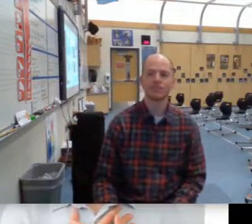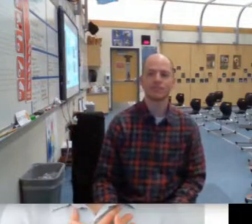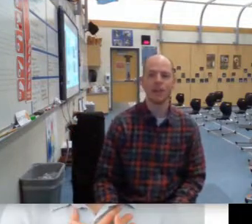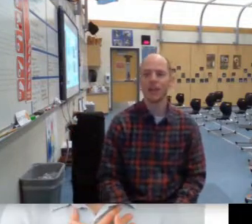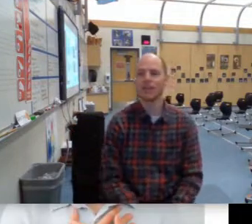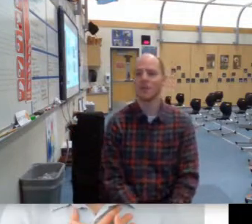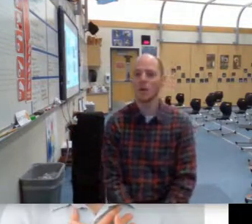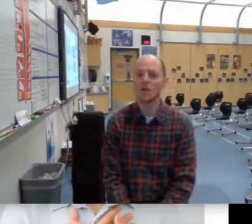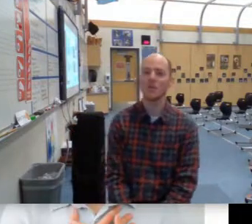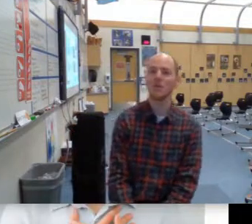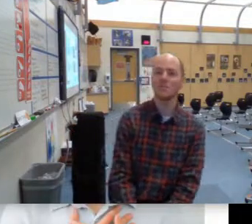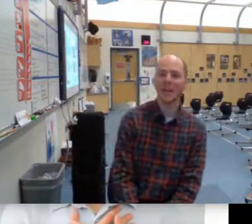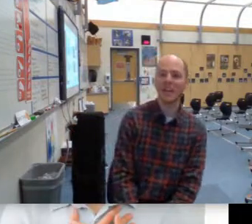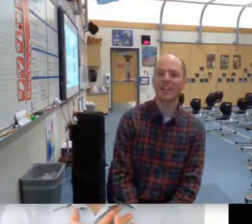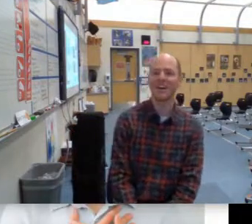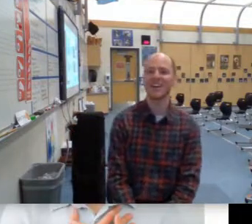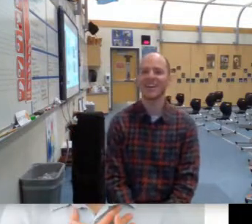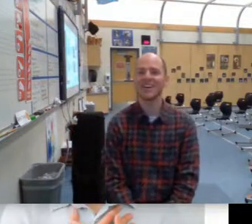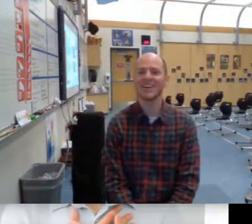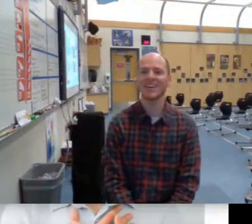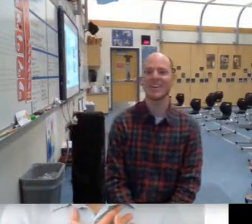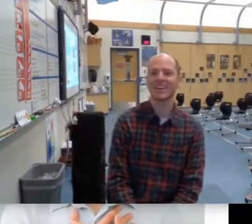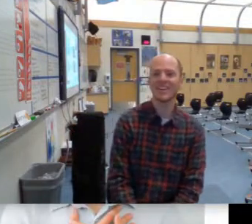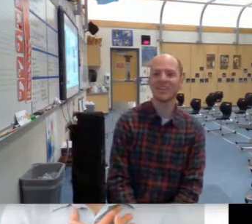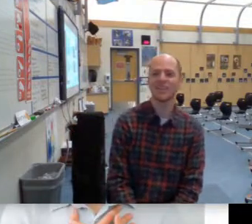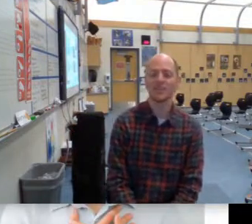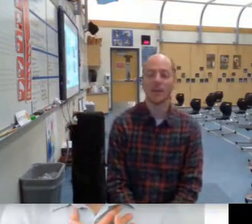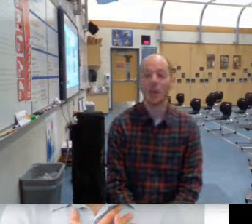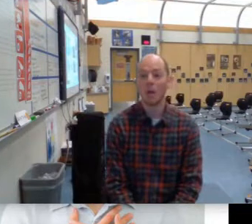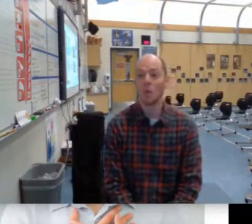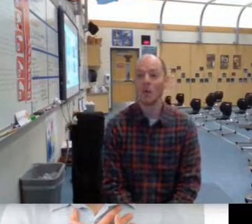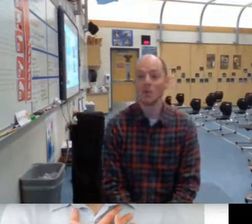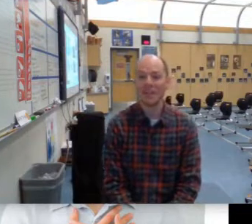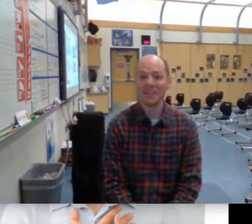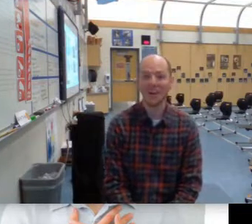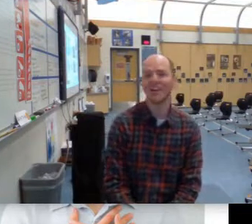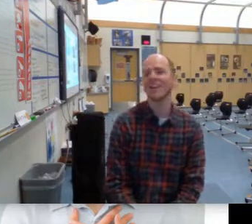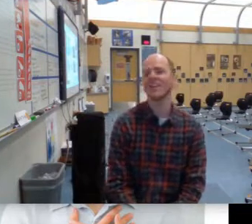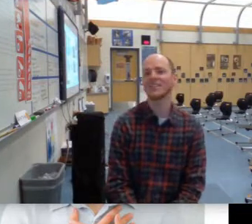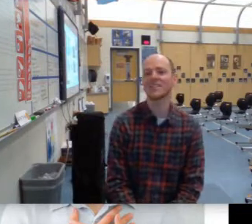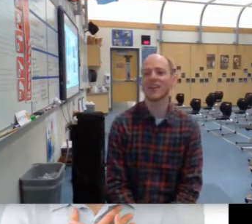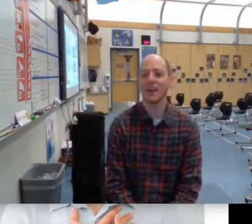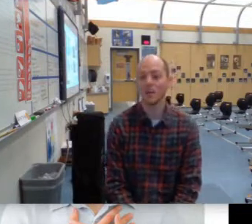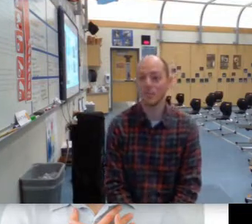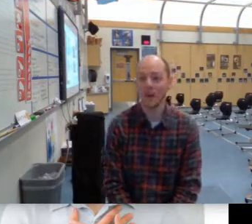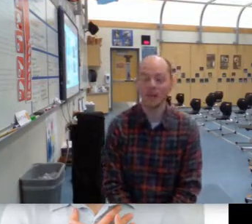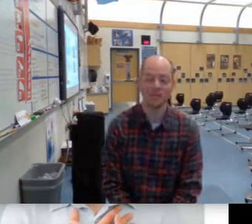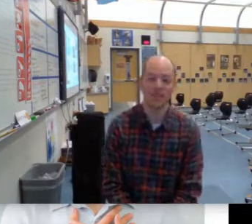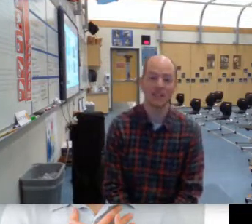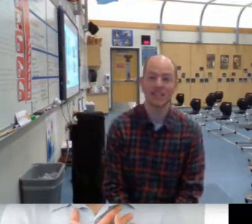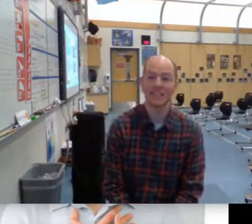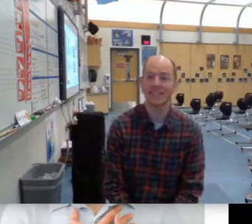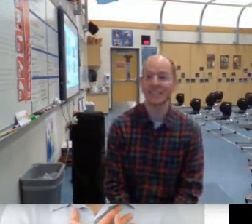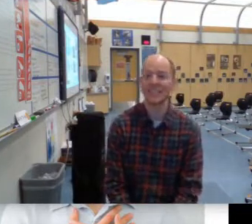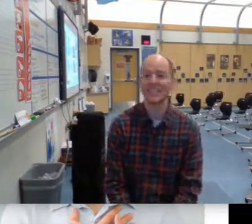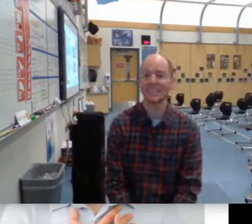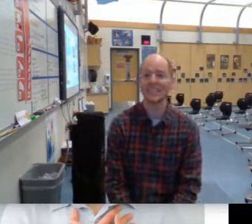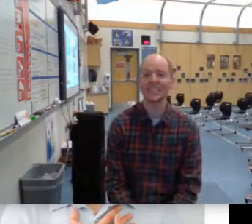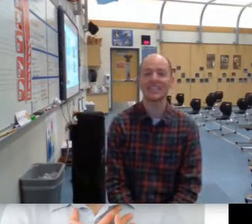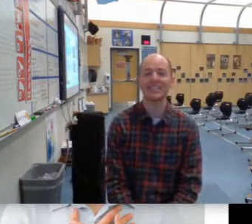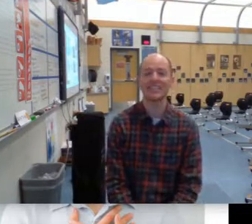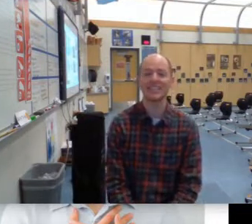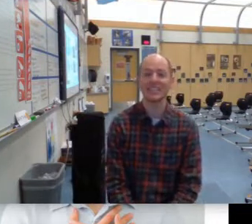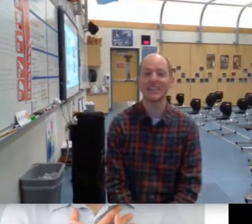I'll find out what we're made of when we are called to help our friends in